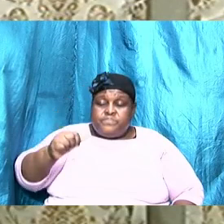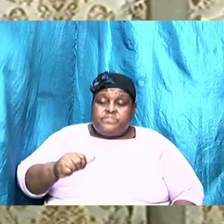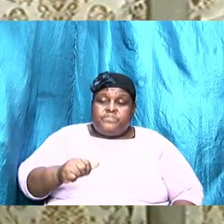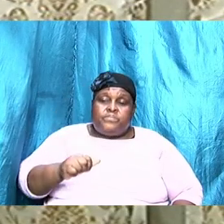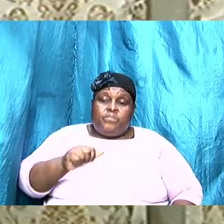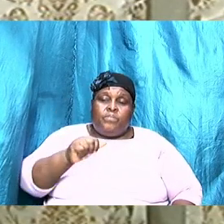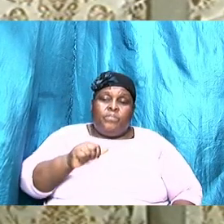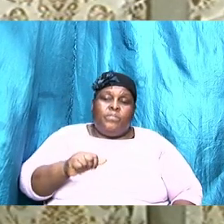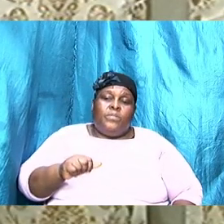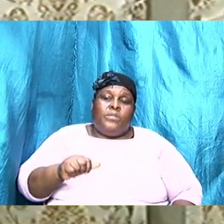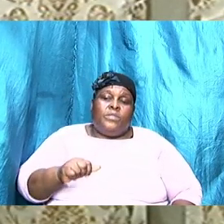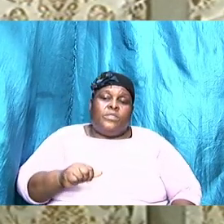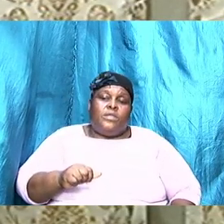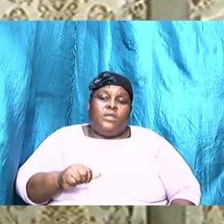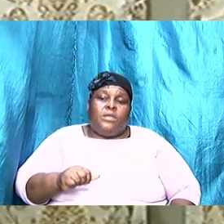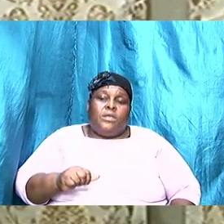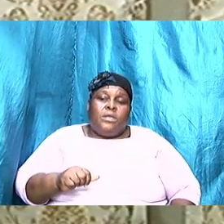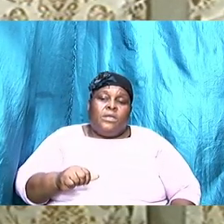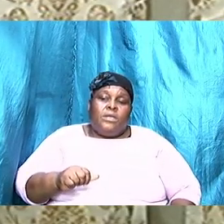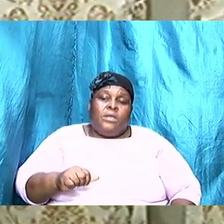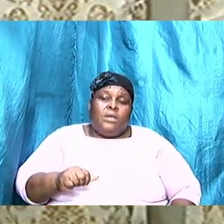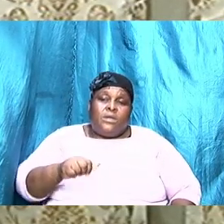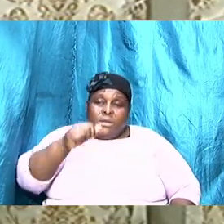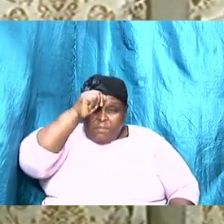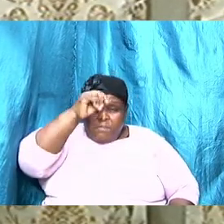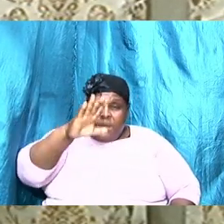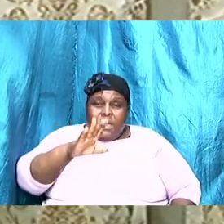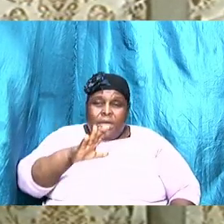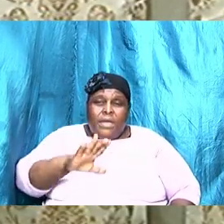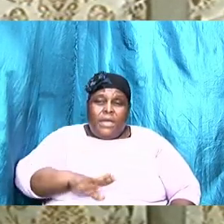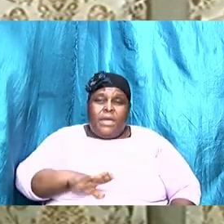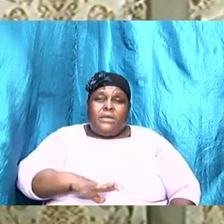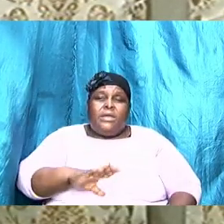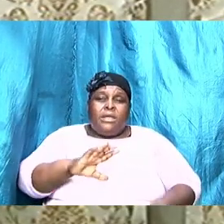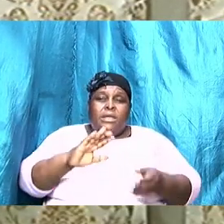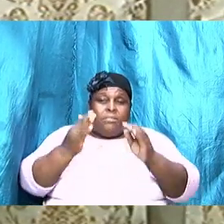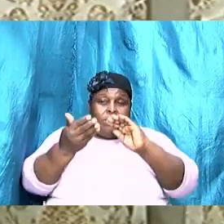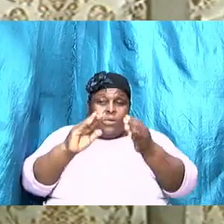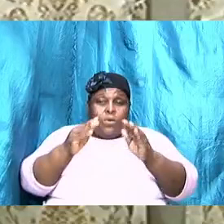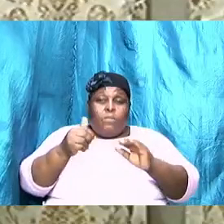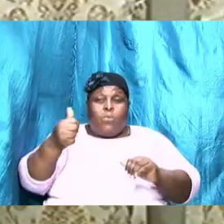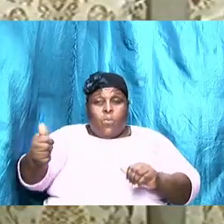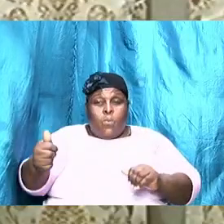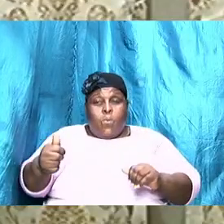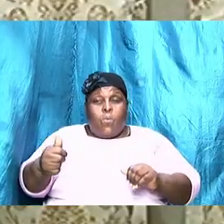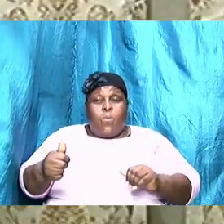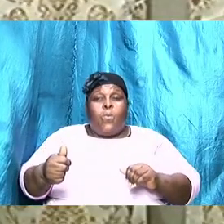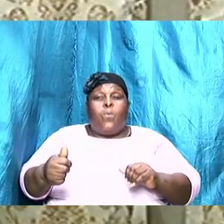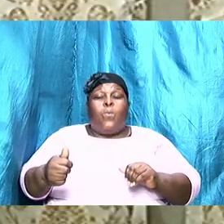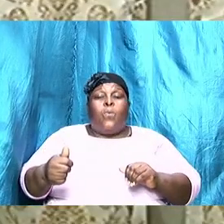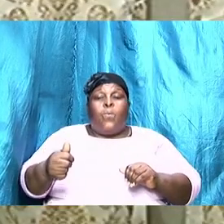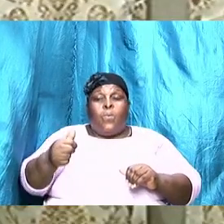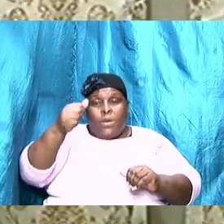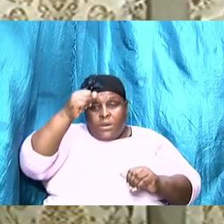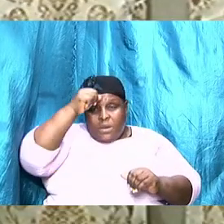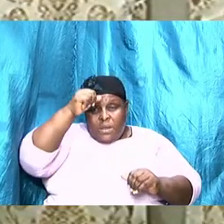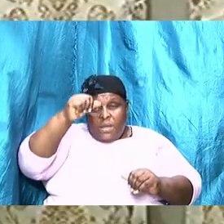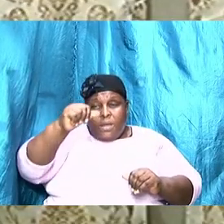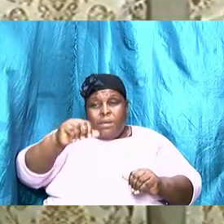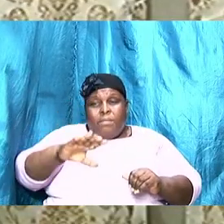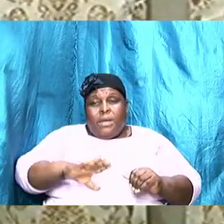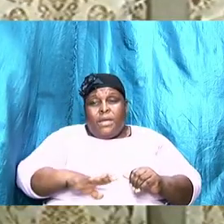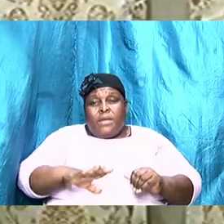becomes his own source he takes the wife away from her mother and father